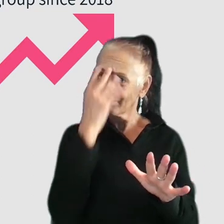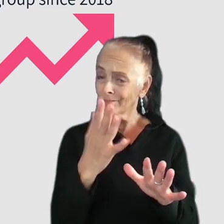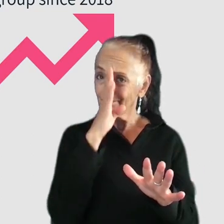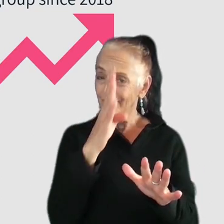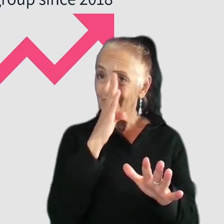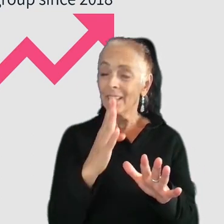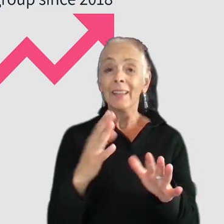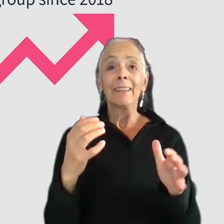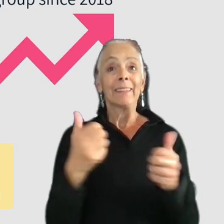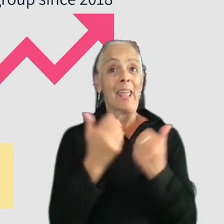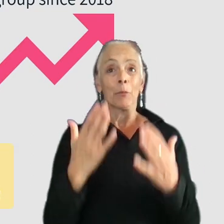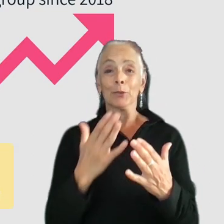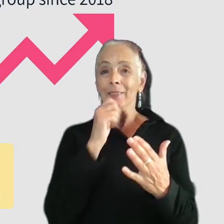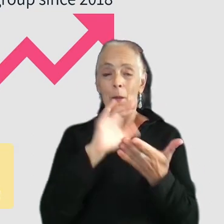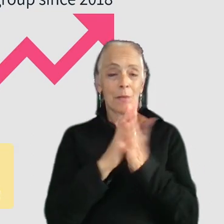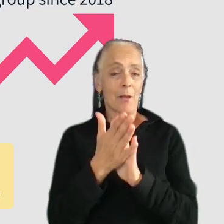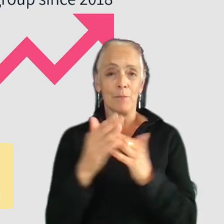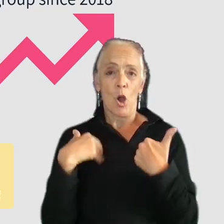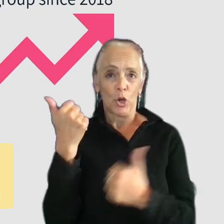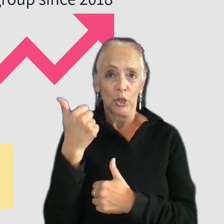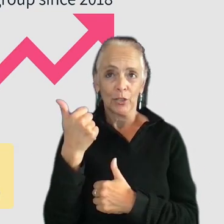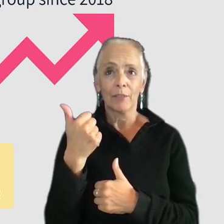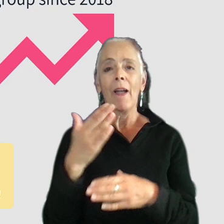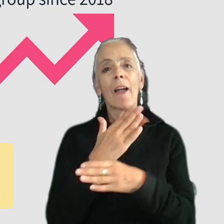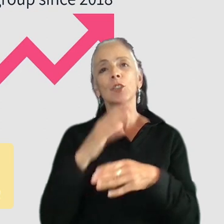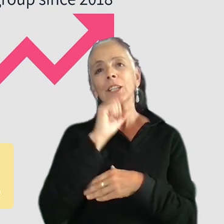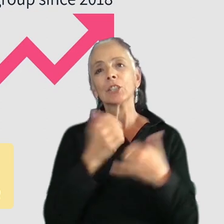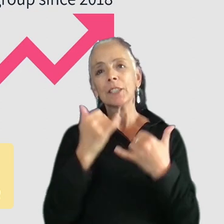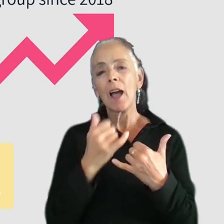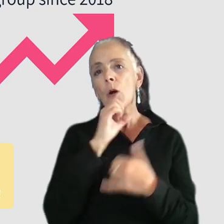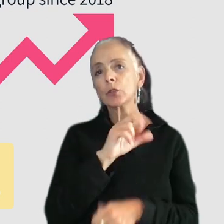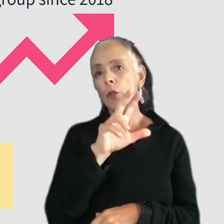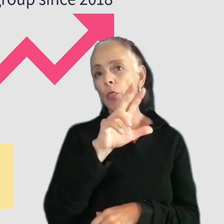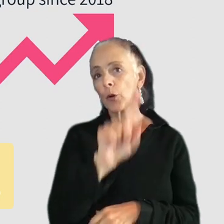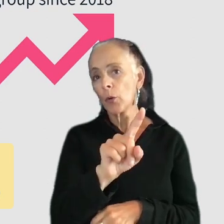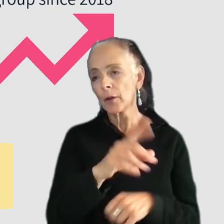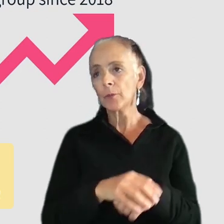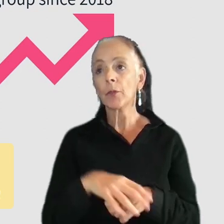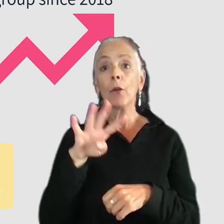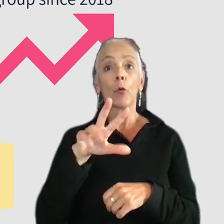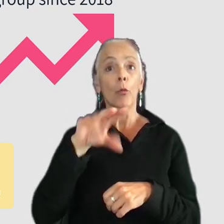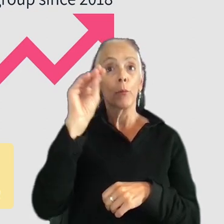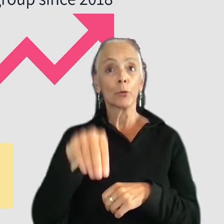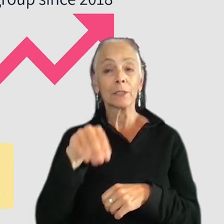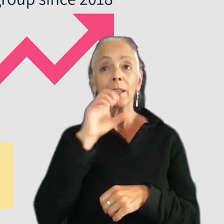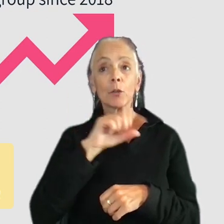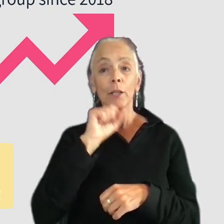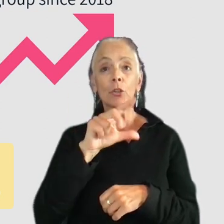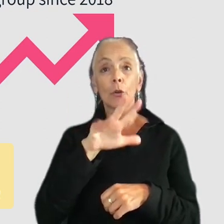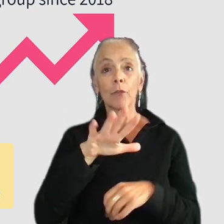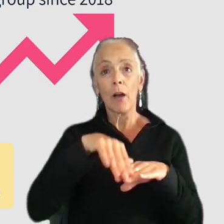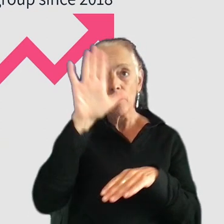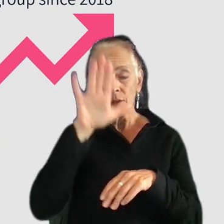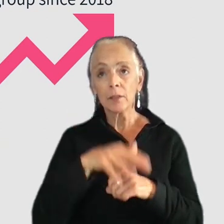not getting younger. The average age of a gamer right now is 31 years old, 43% of gamers are age 35